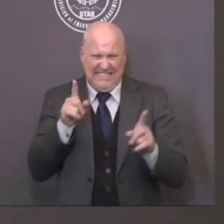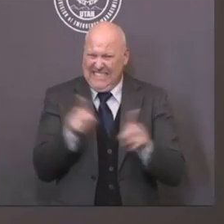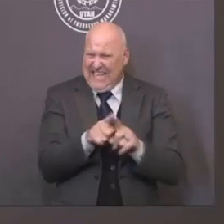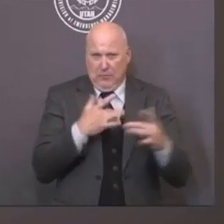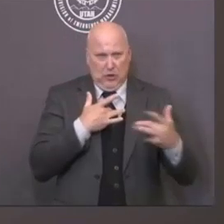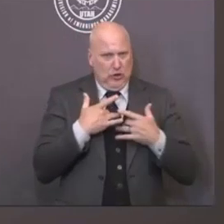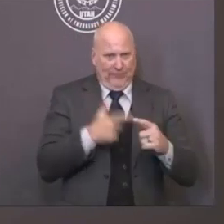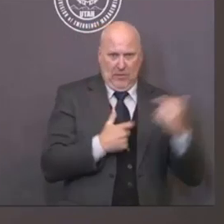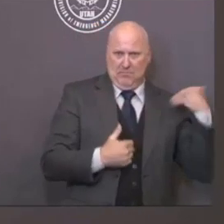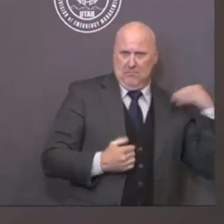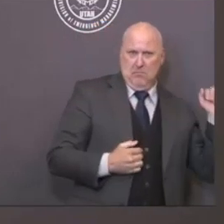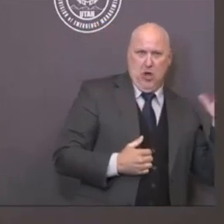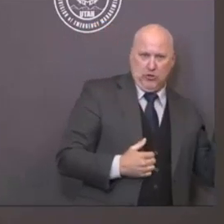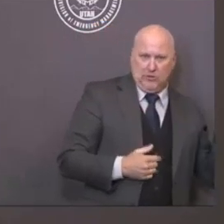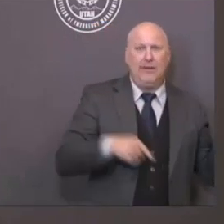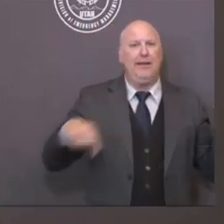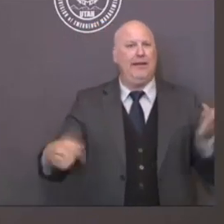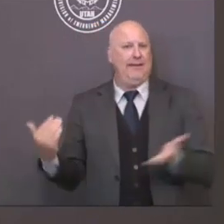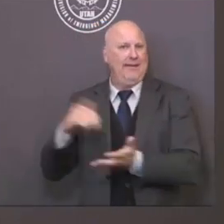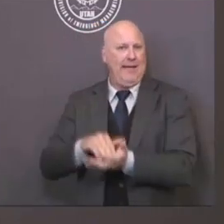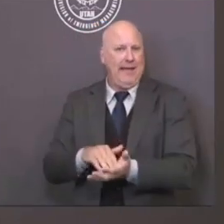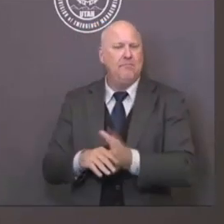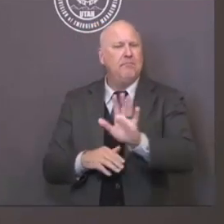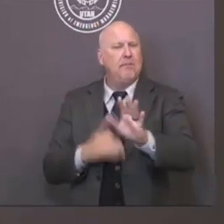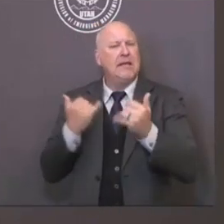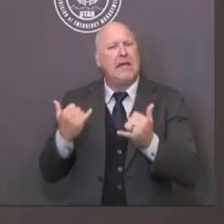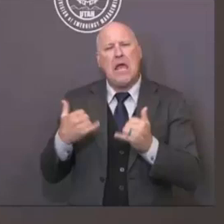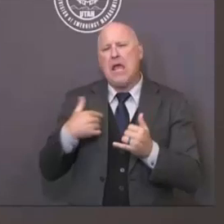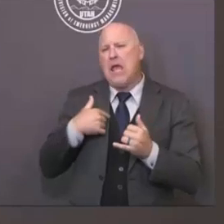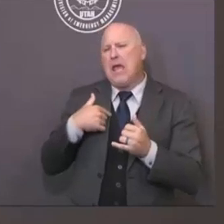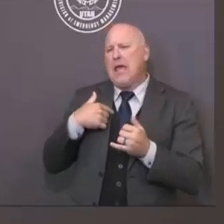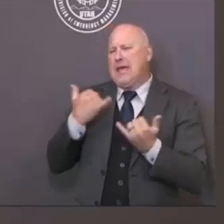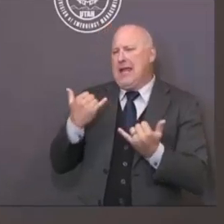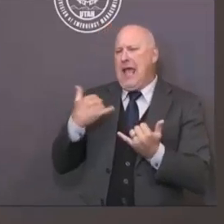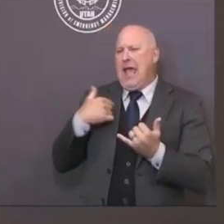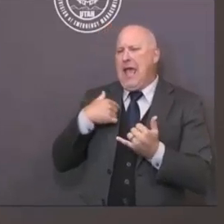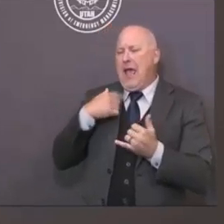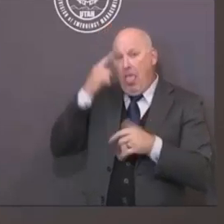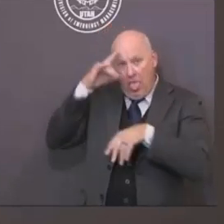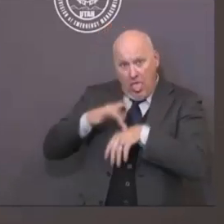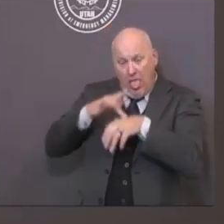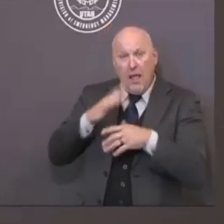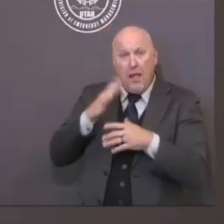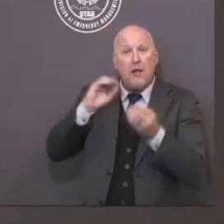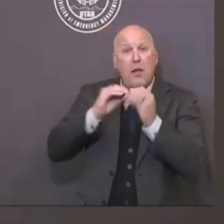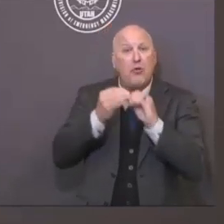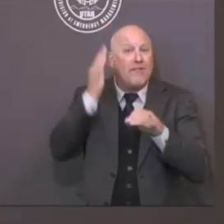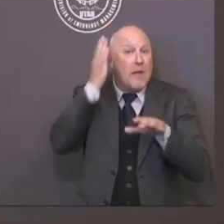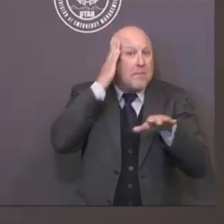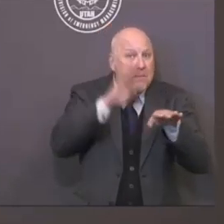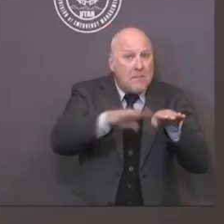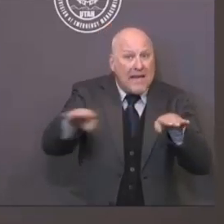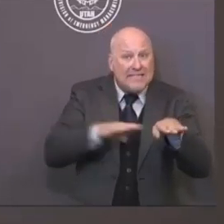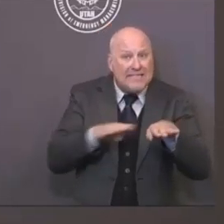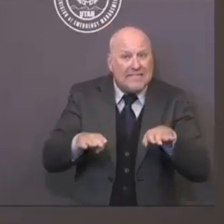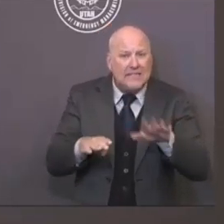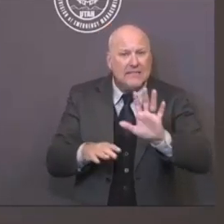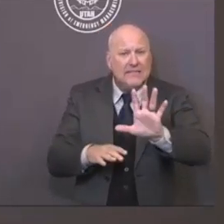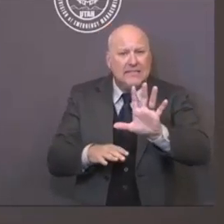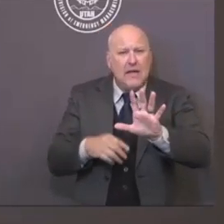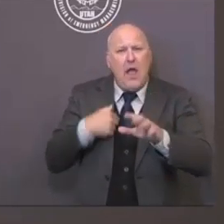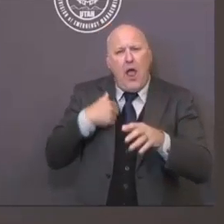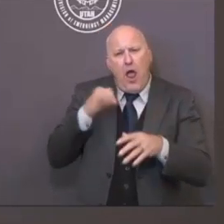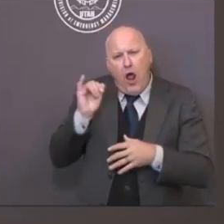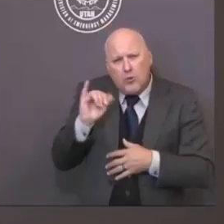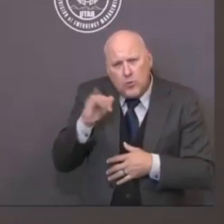up having more and more people go to ICU, again, that requires specialized treatment and specialized skills. And